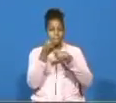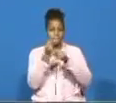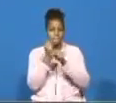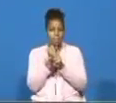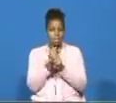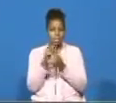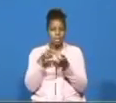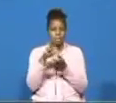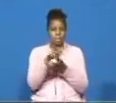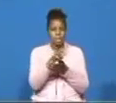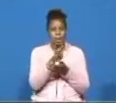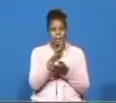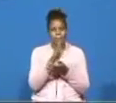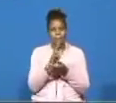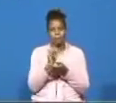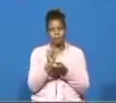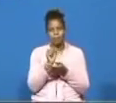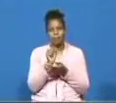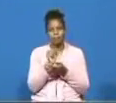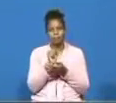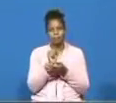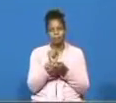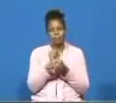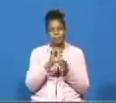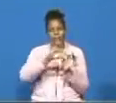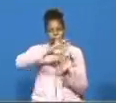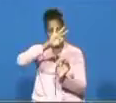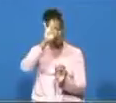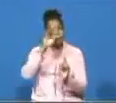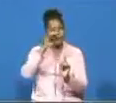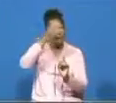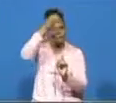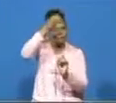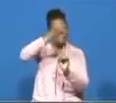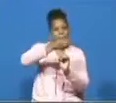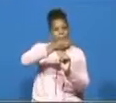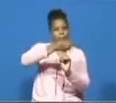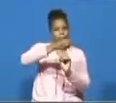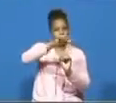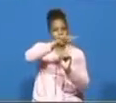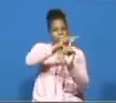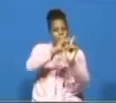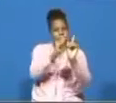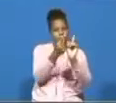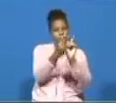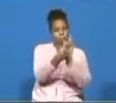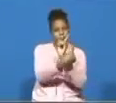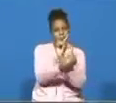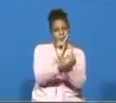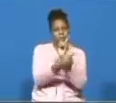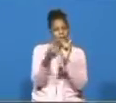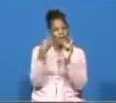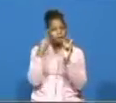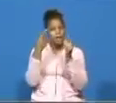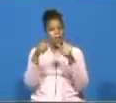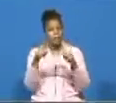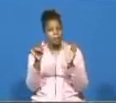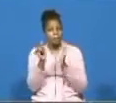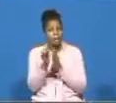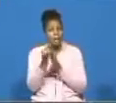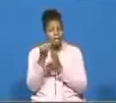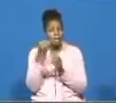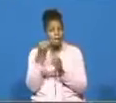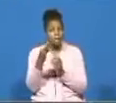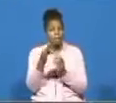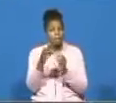and put it upon a pole and it came to pass that if a serpent had bitten a man